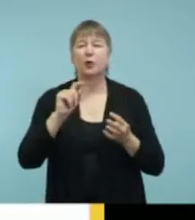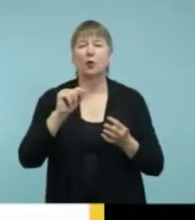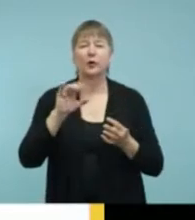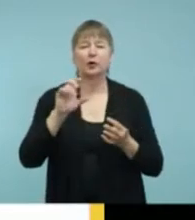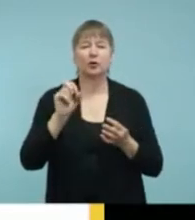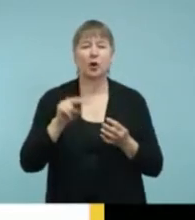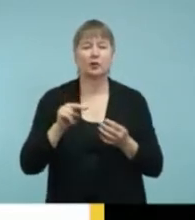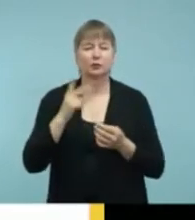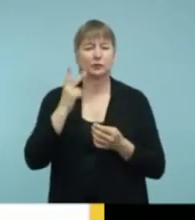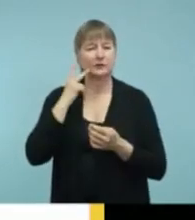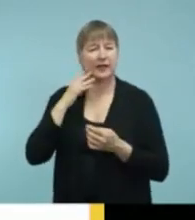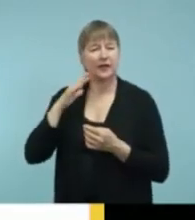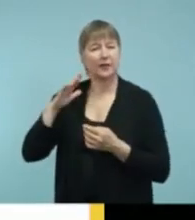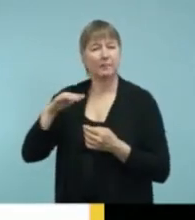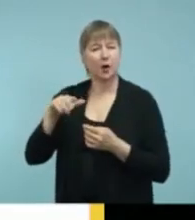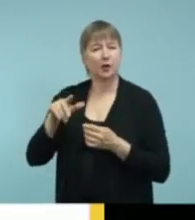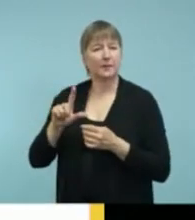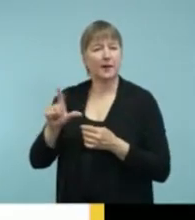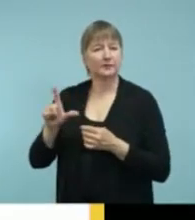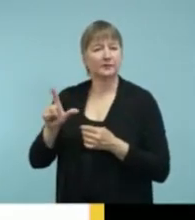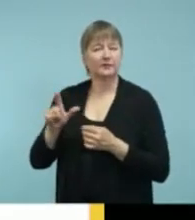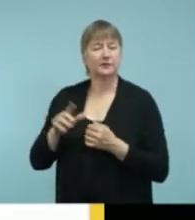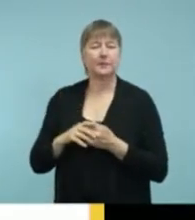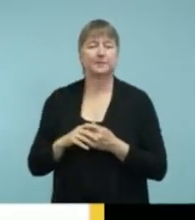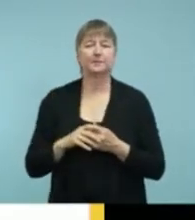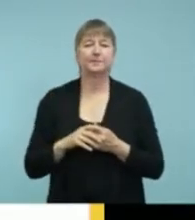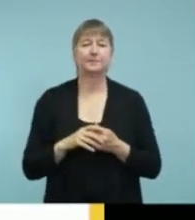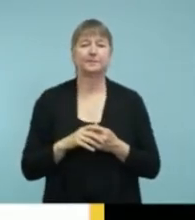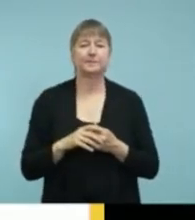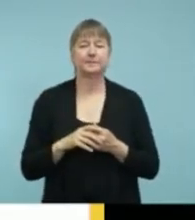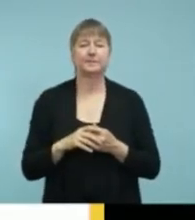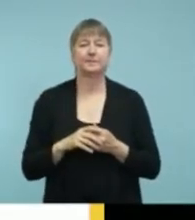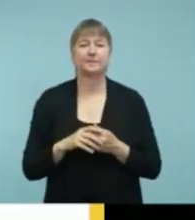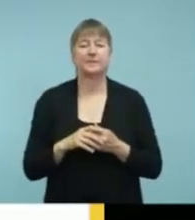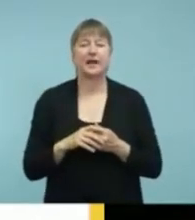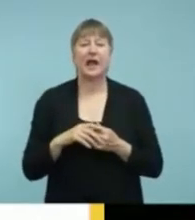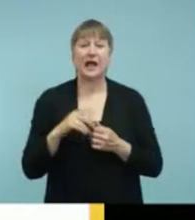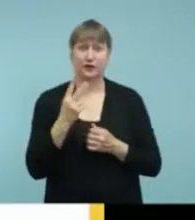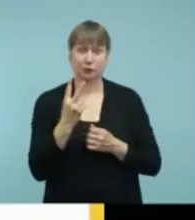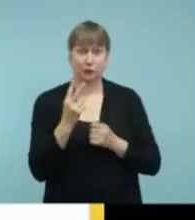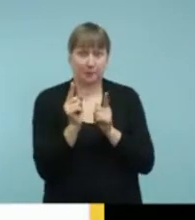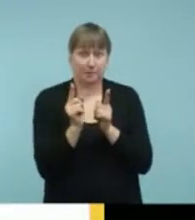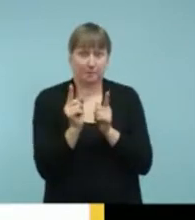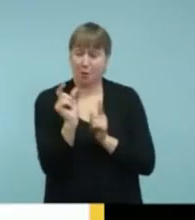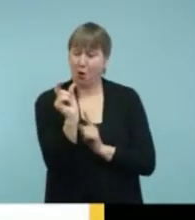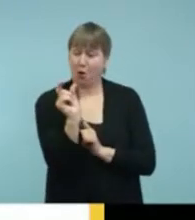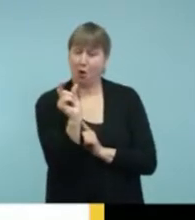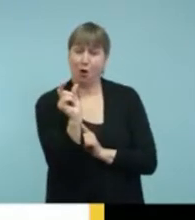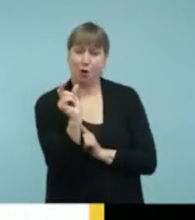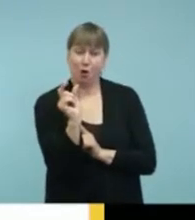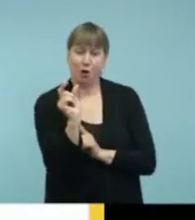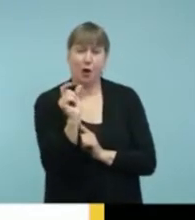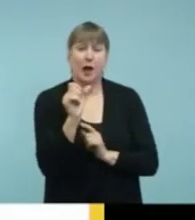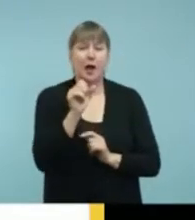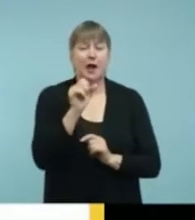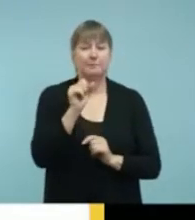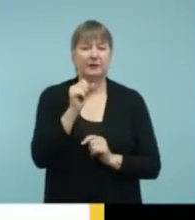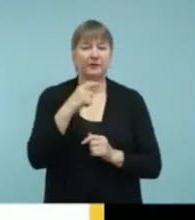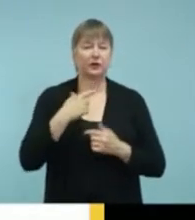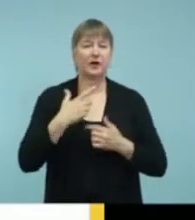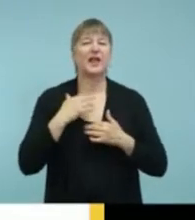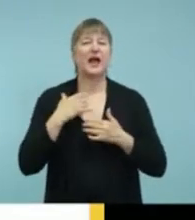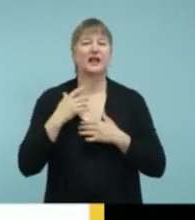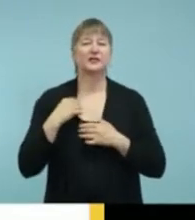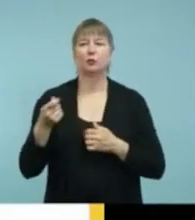corner. And then the two little microphones, those are the little remote microphones that we're seeing more and more of, which I'll talk